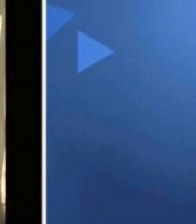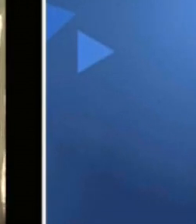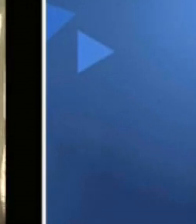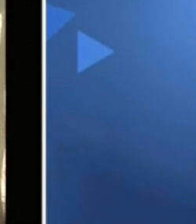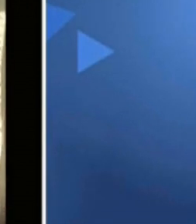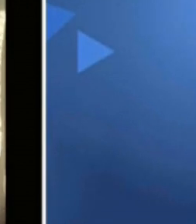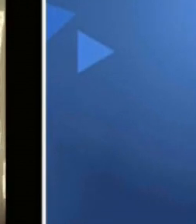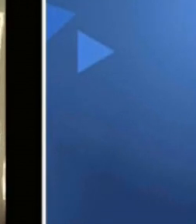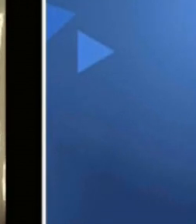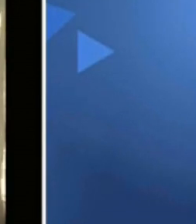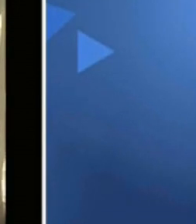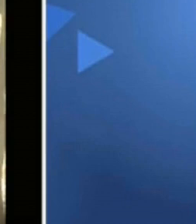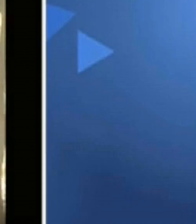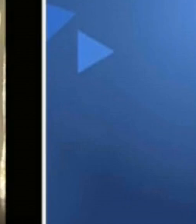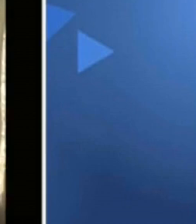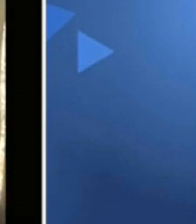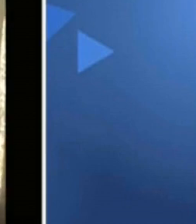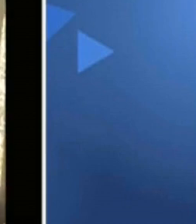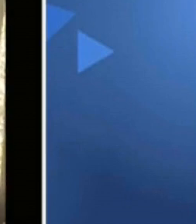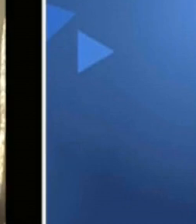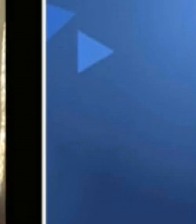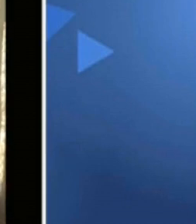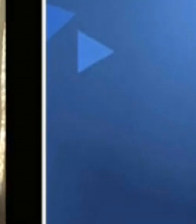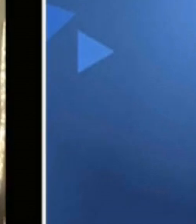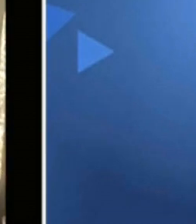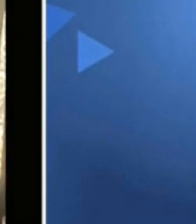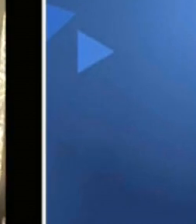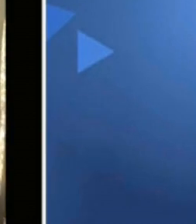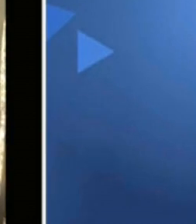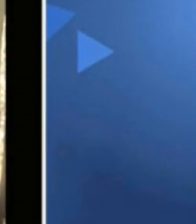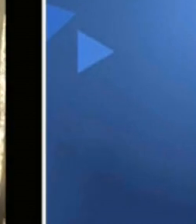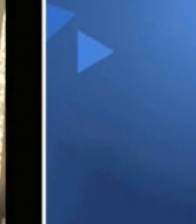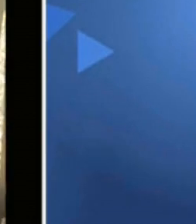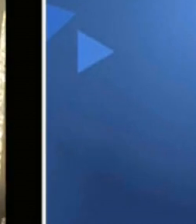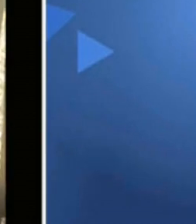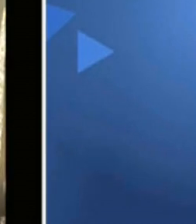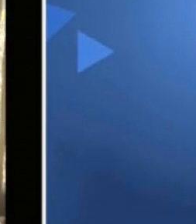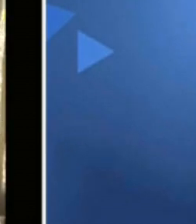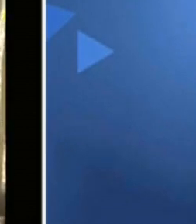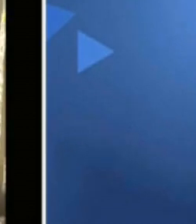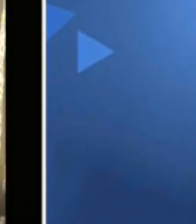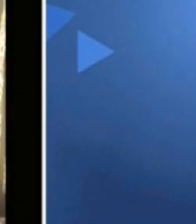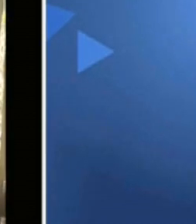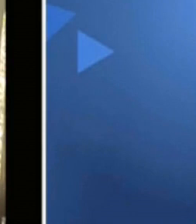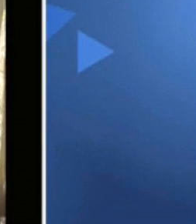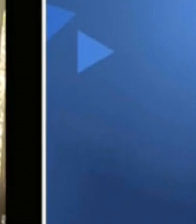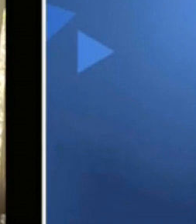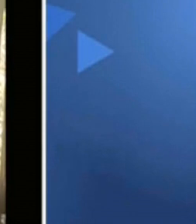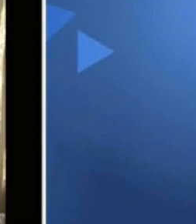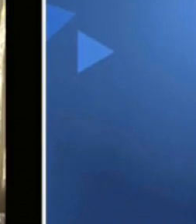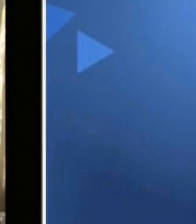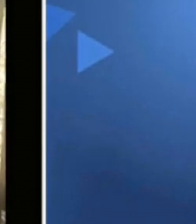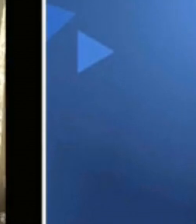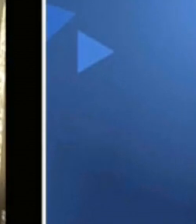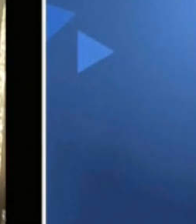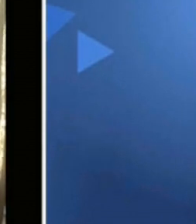give props where it's due. They've had clean audits. They've been able to assist young people. But the problem has been the issue of funding. The